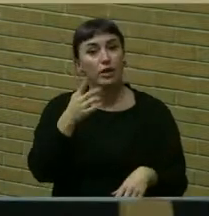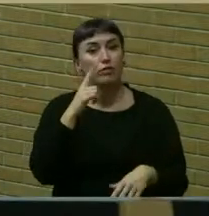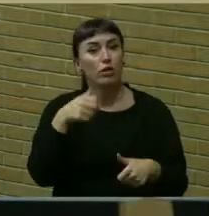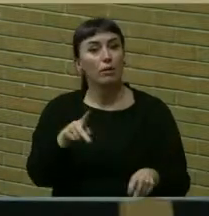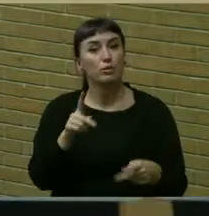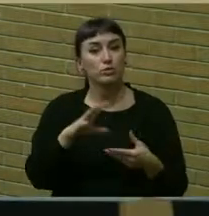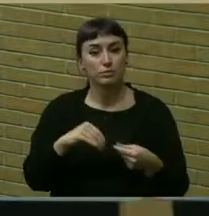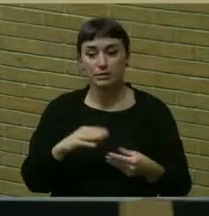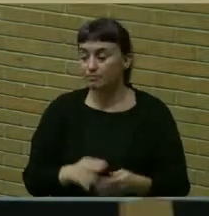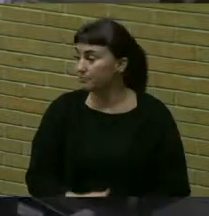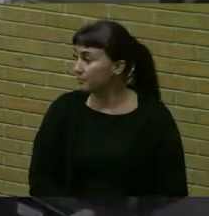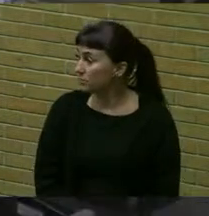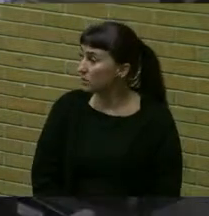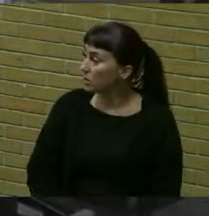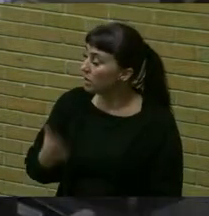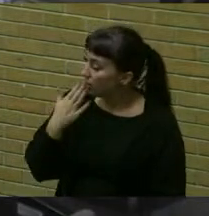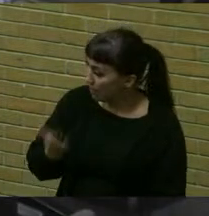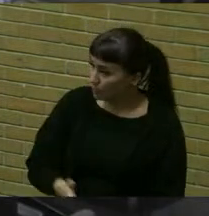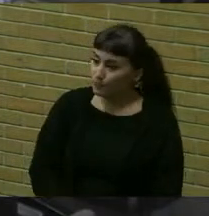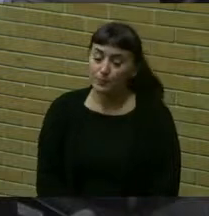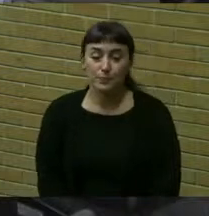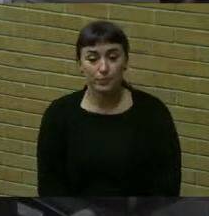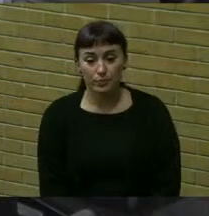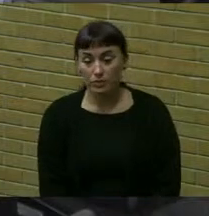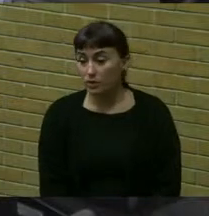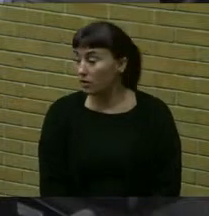to speak. Thank you, Mr. Tetinoff.